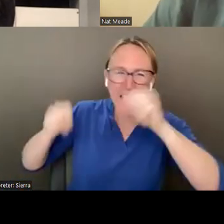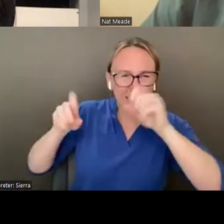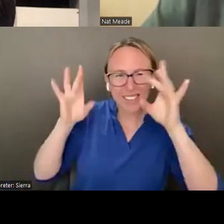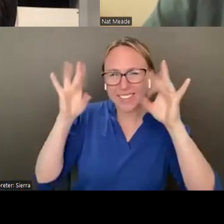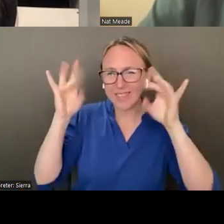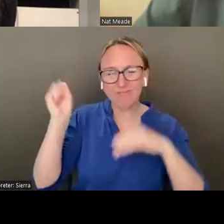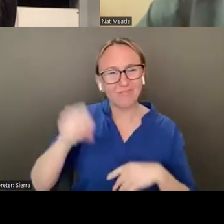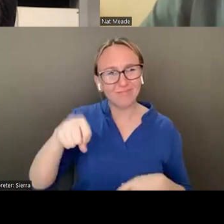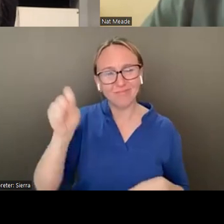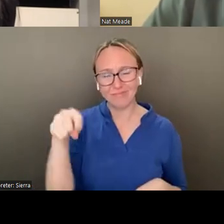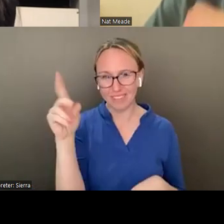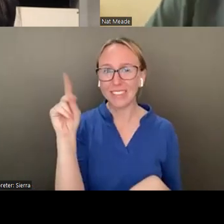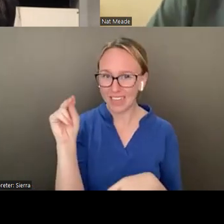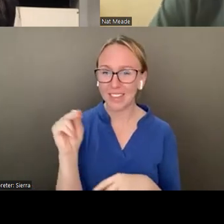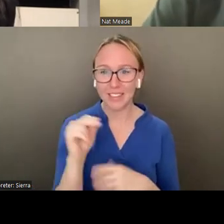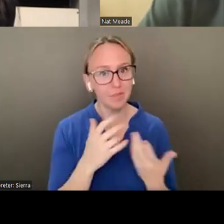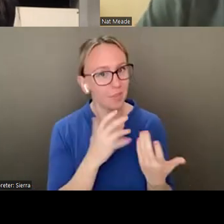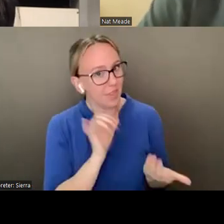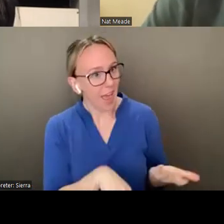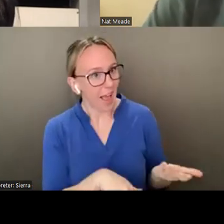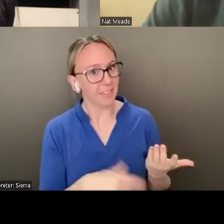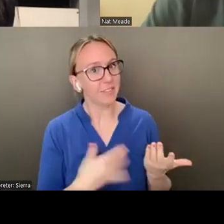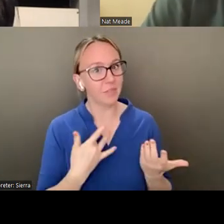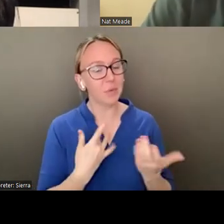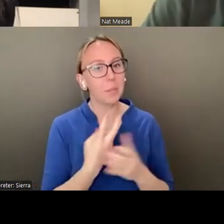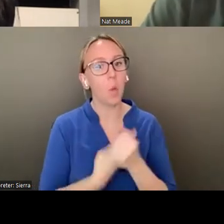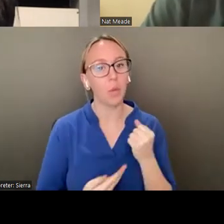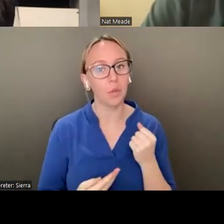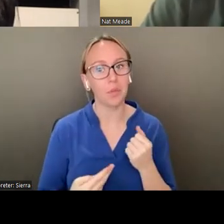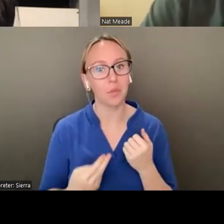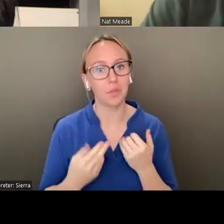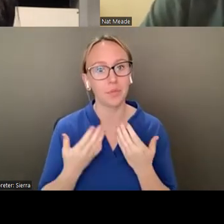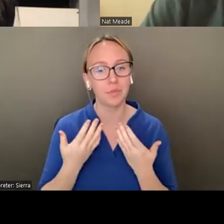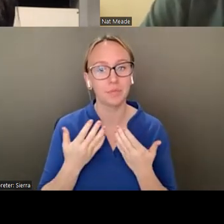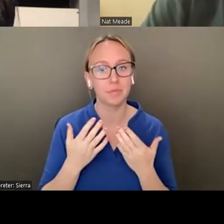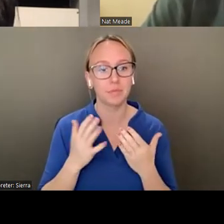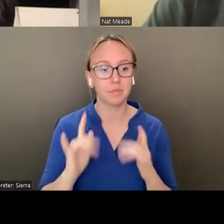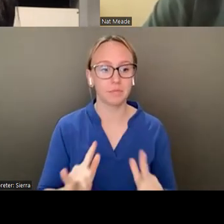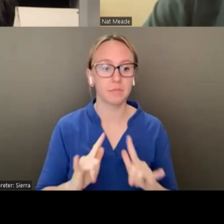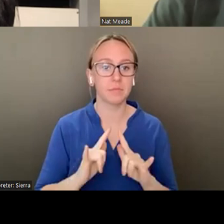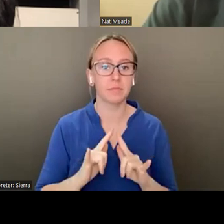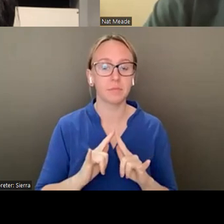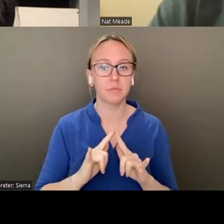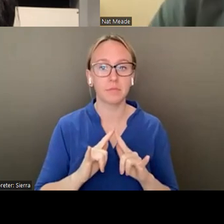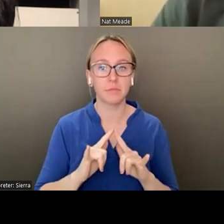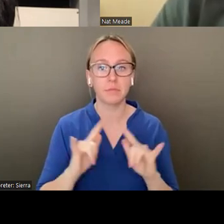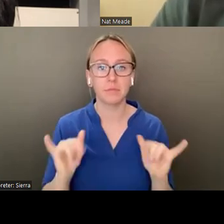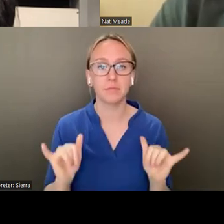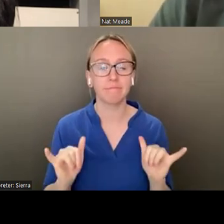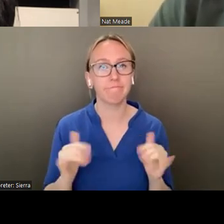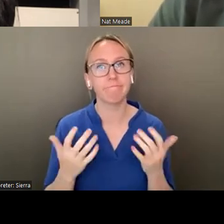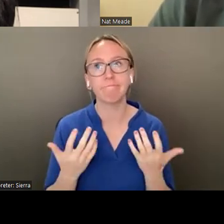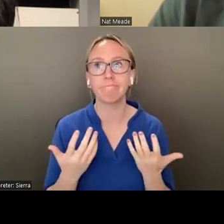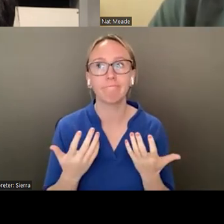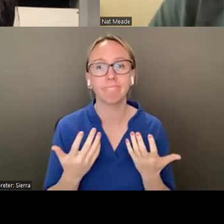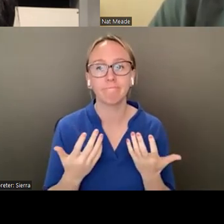So yeah, I think it's both. It's simultaneously a, you know, I got